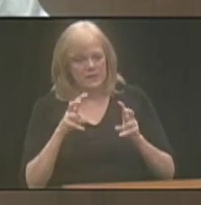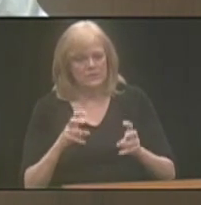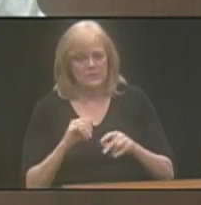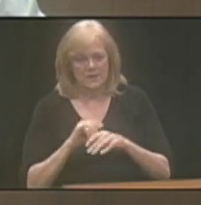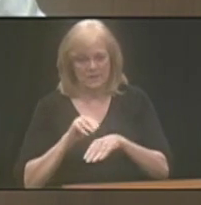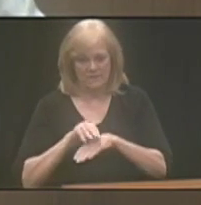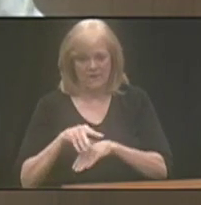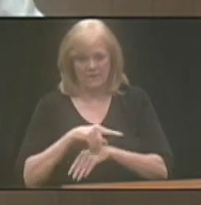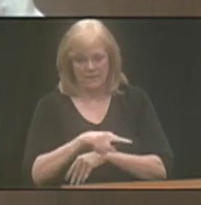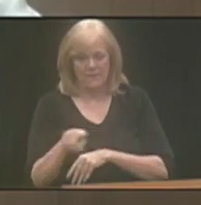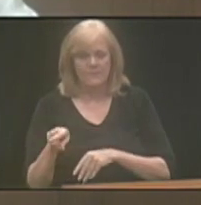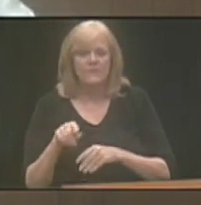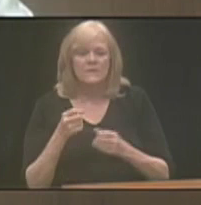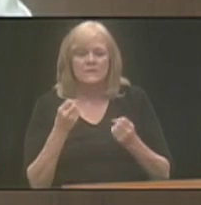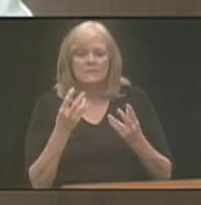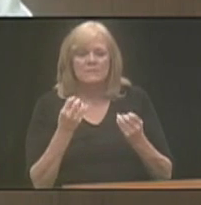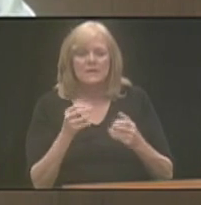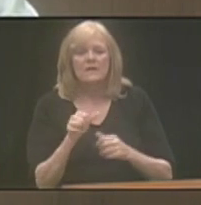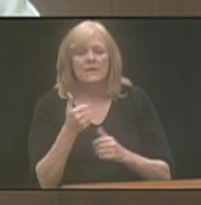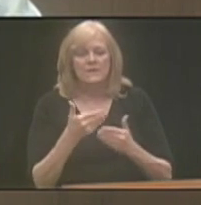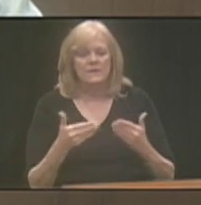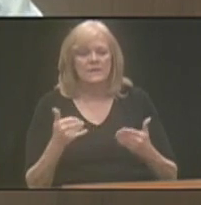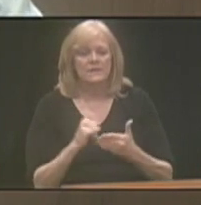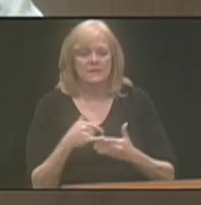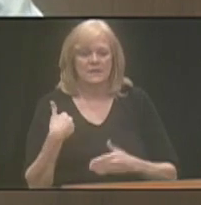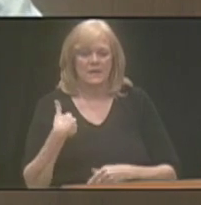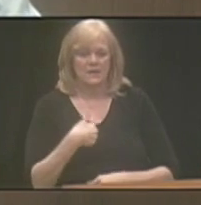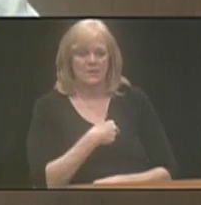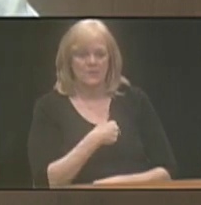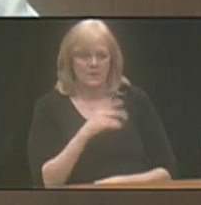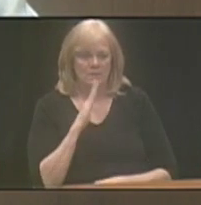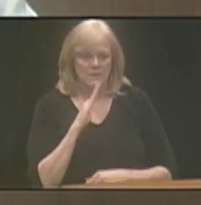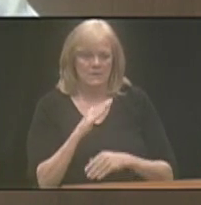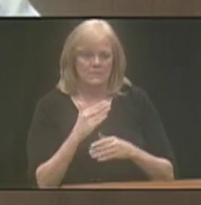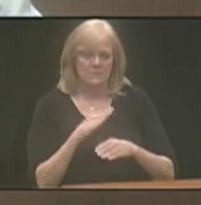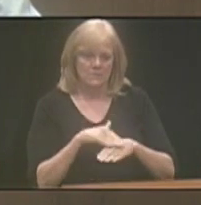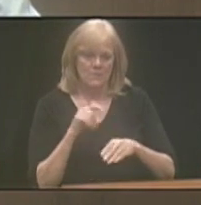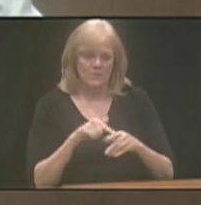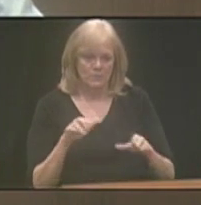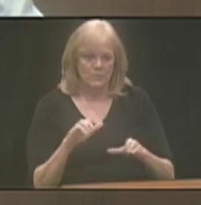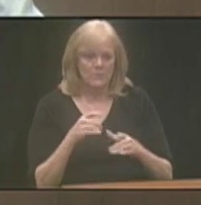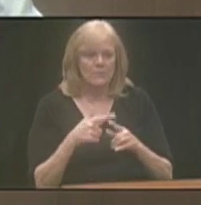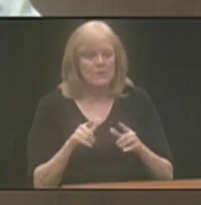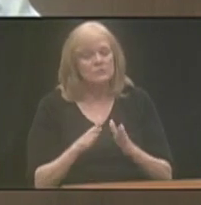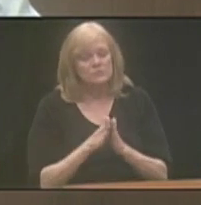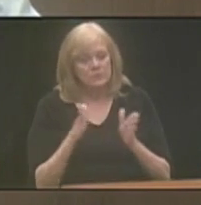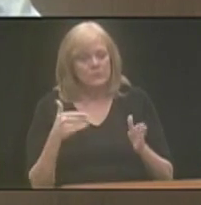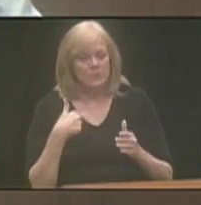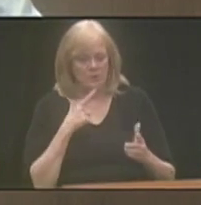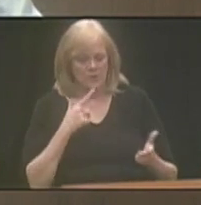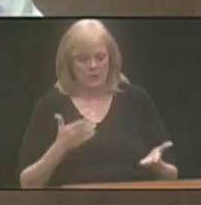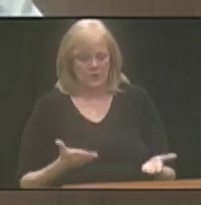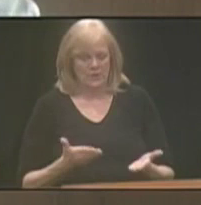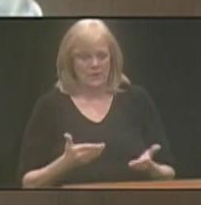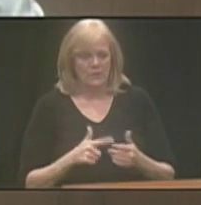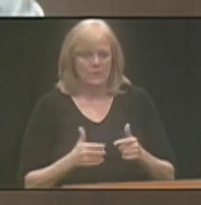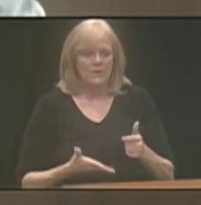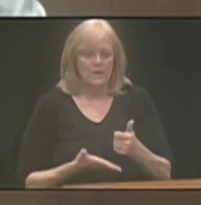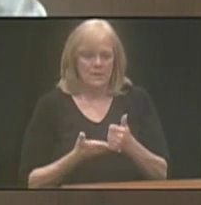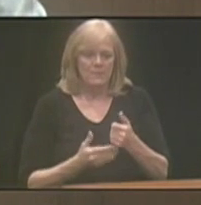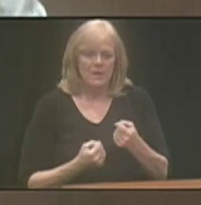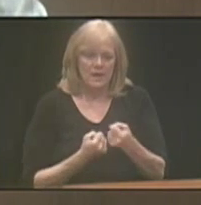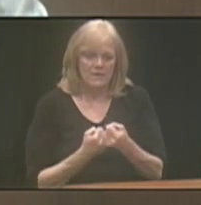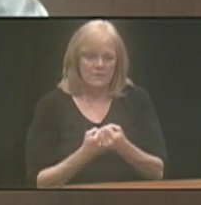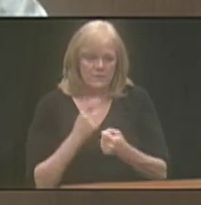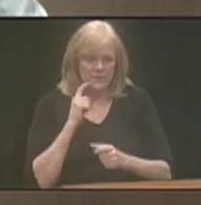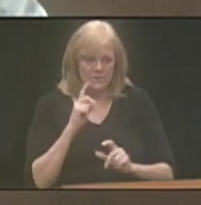affecting them. So there's a number of other things that we've been called to do, but generally speaking, we're here to help really advocate